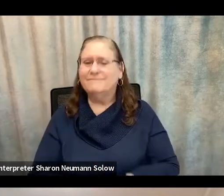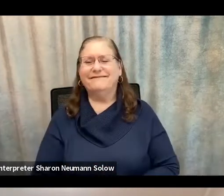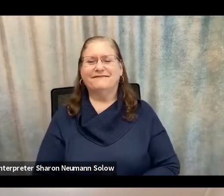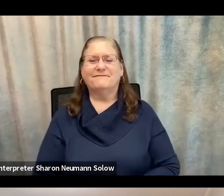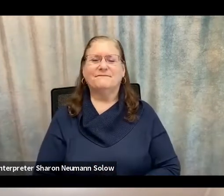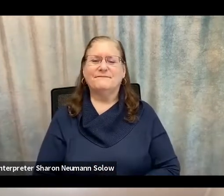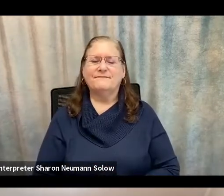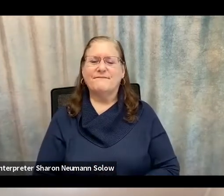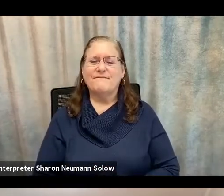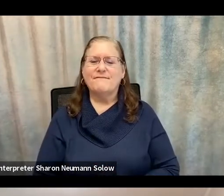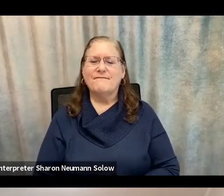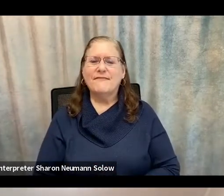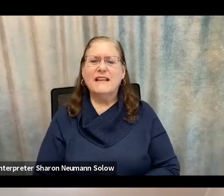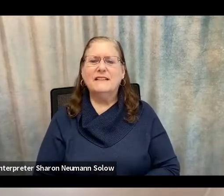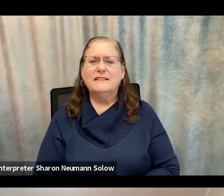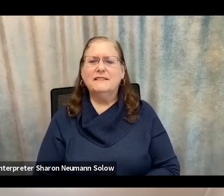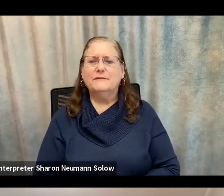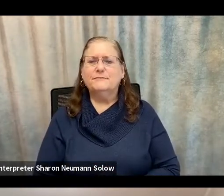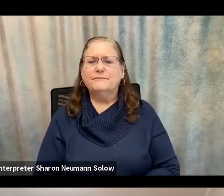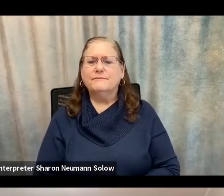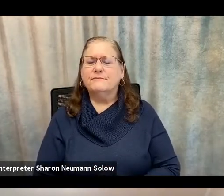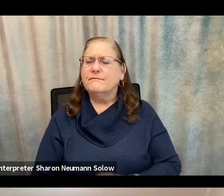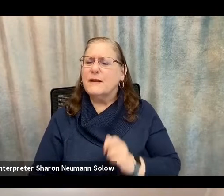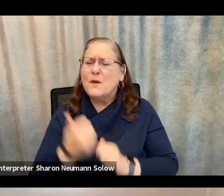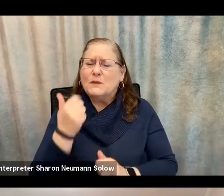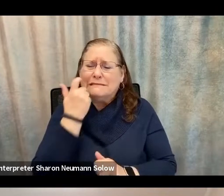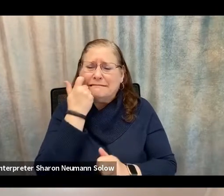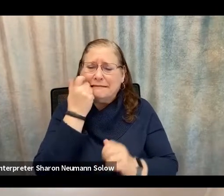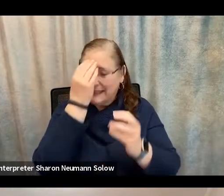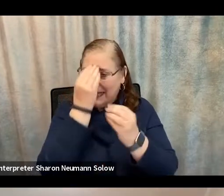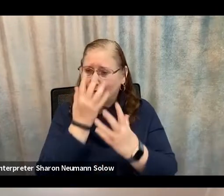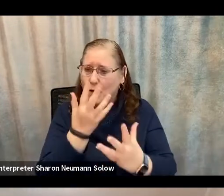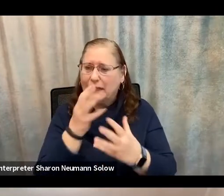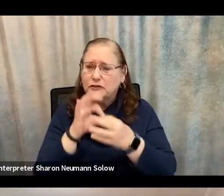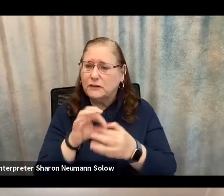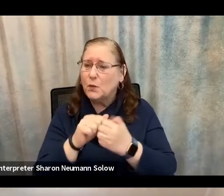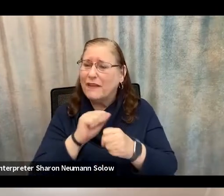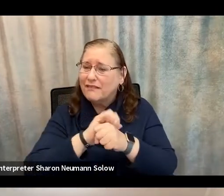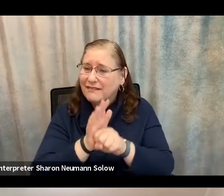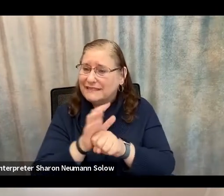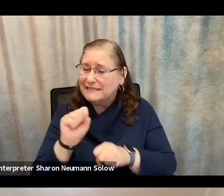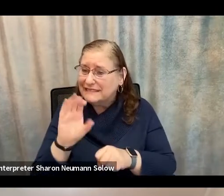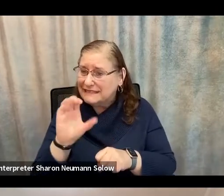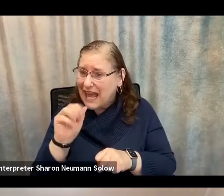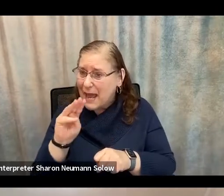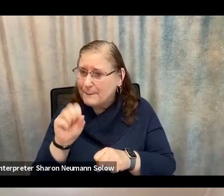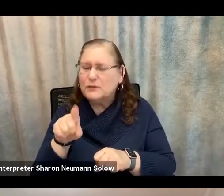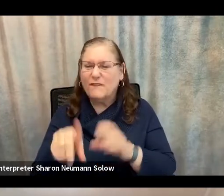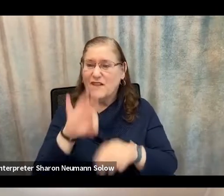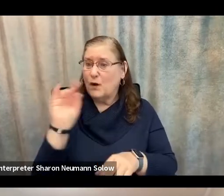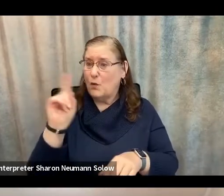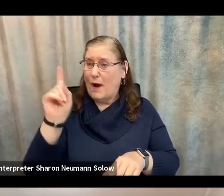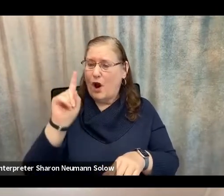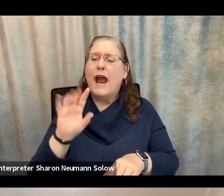Again, if you want to learn sort of the most up-to-date information about coronavirus scams, go to our webpage,